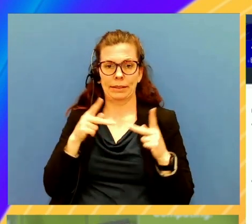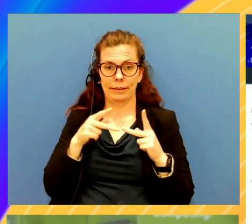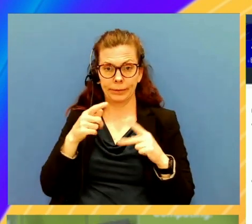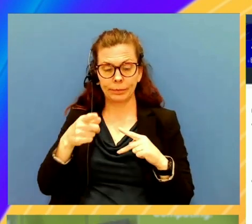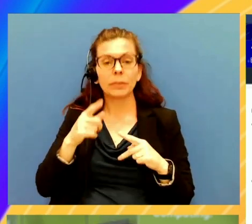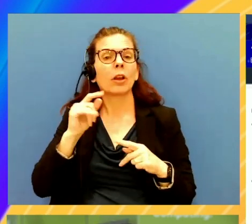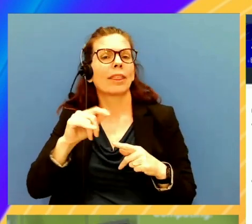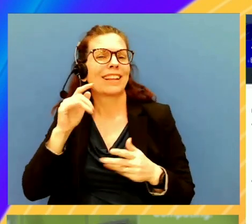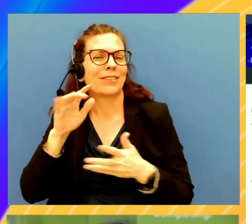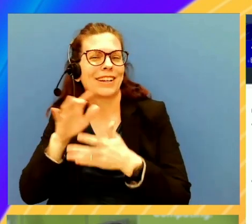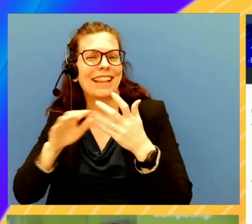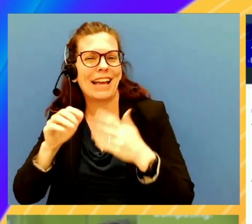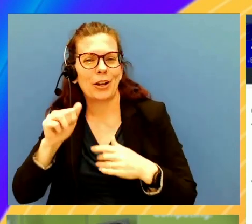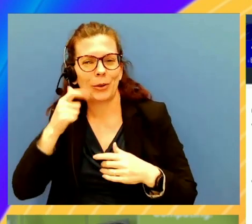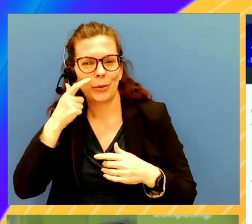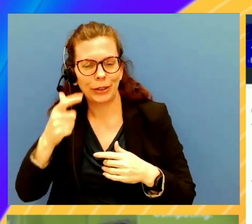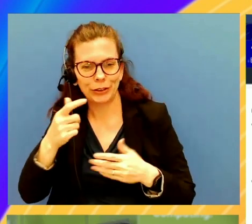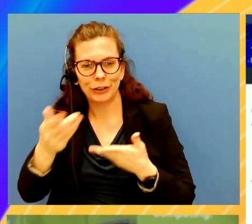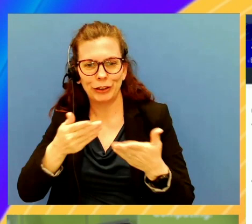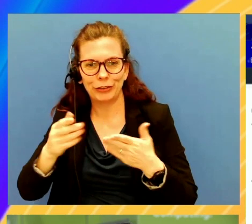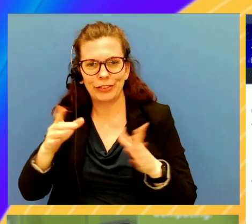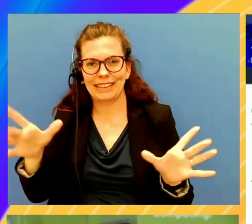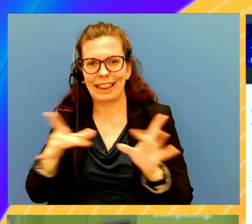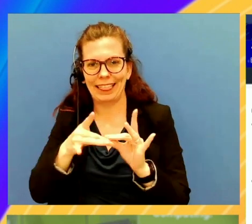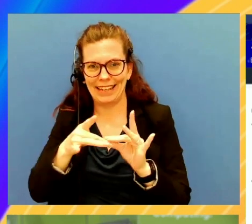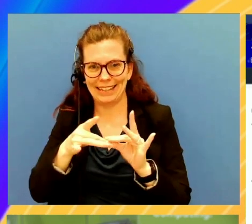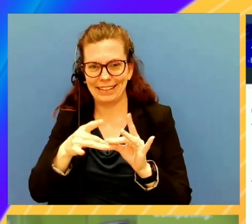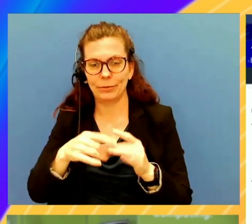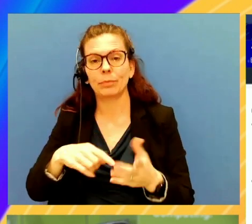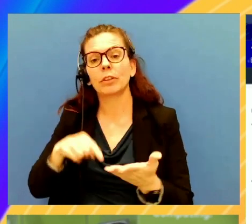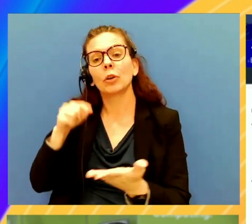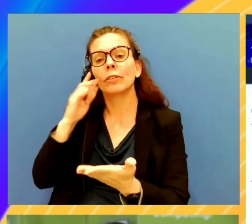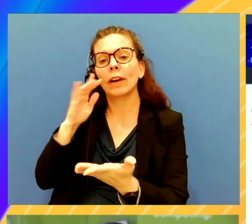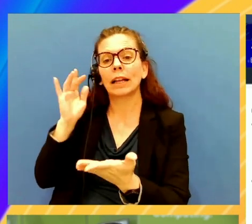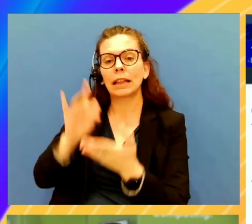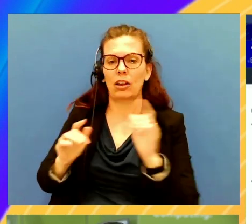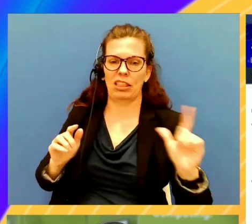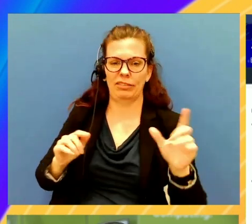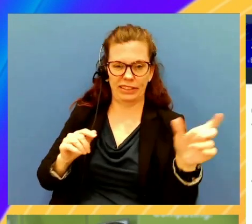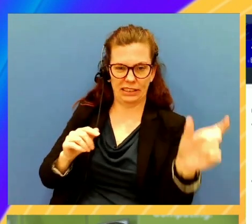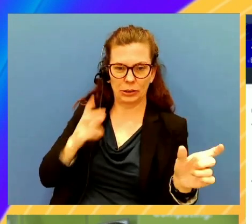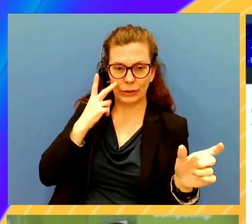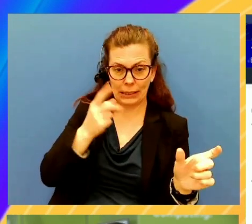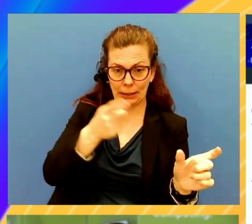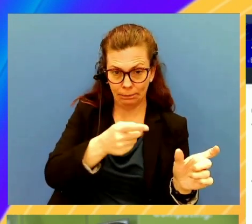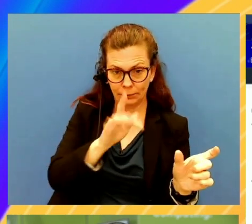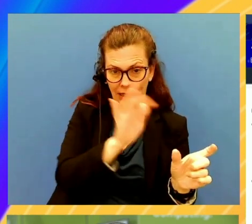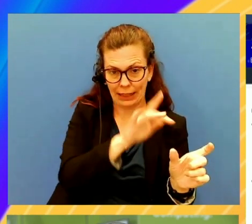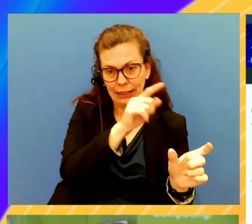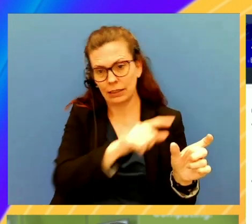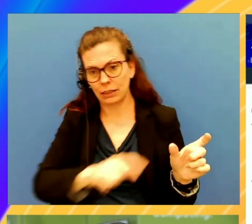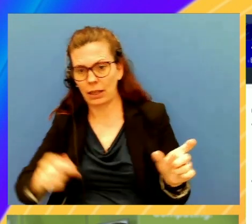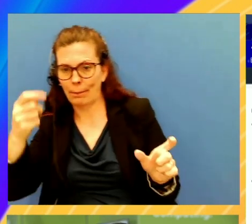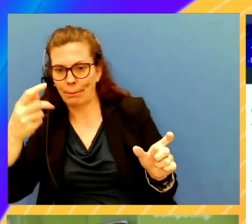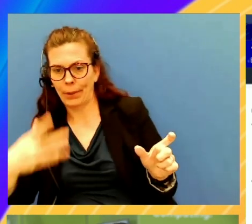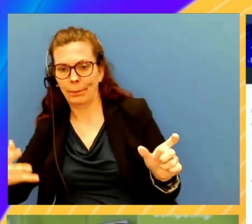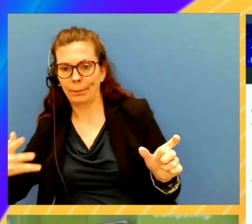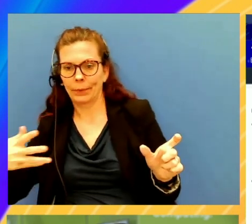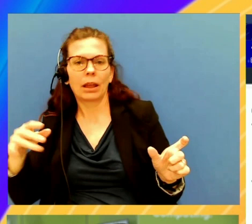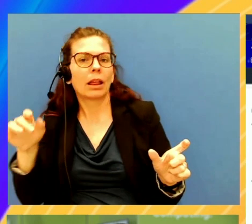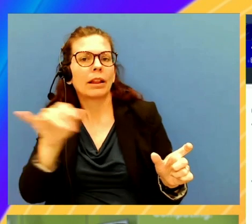CloudWatch Service Lens comes in. So when I click on CloudWatch Service Lens on the left, as you can see, you can see the same